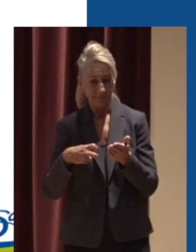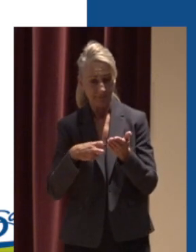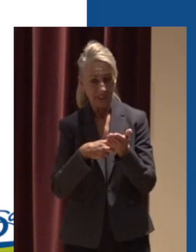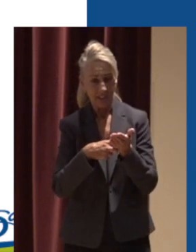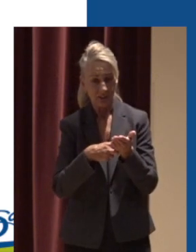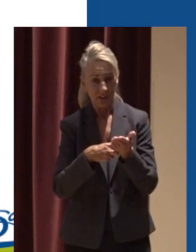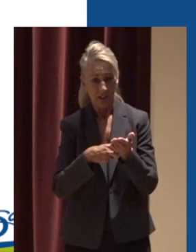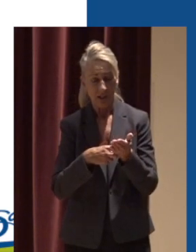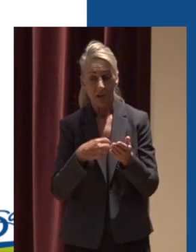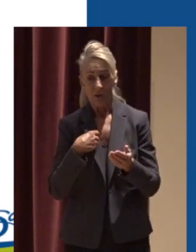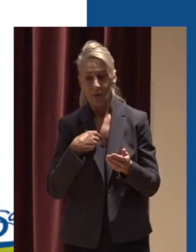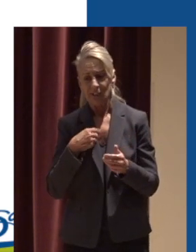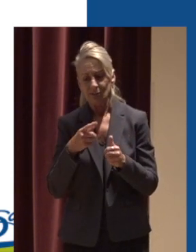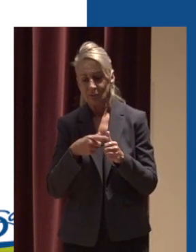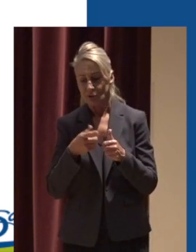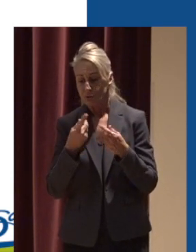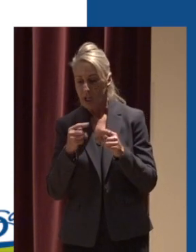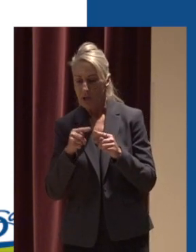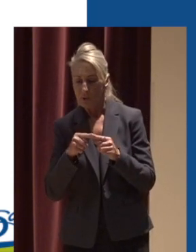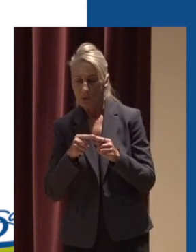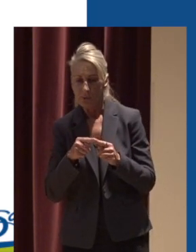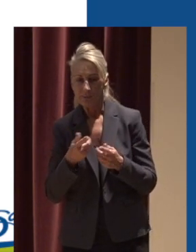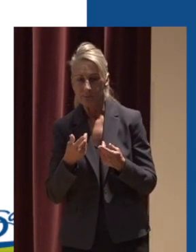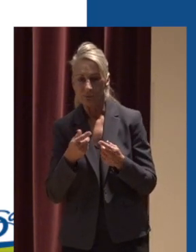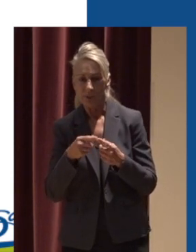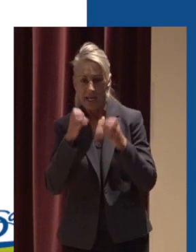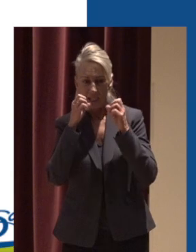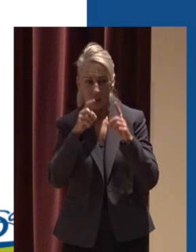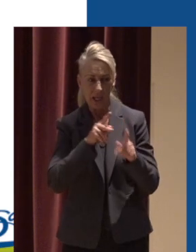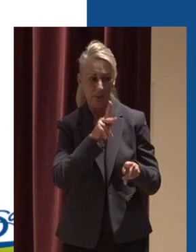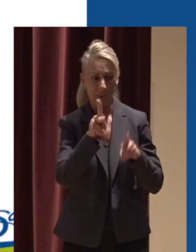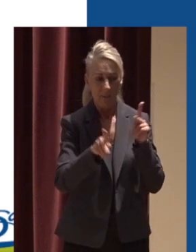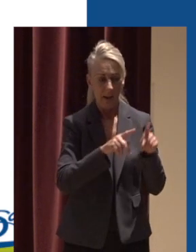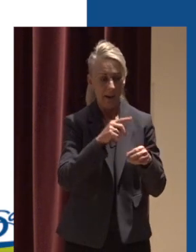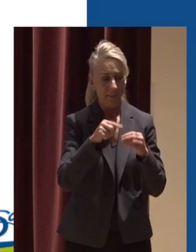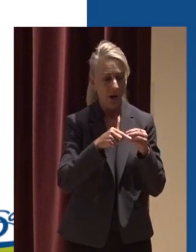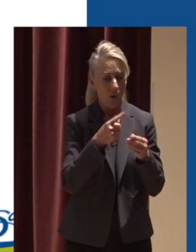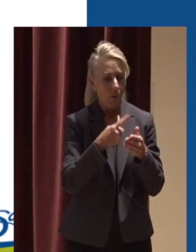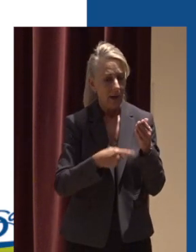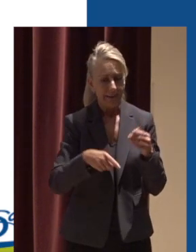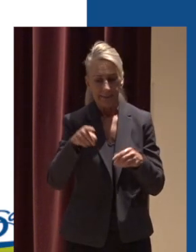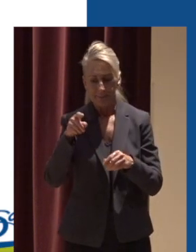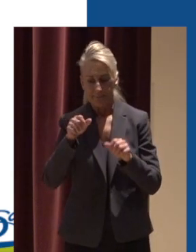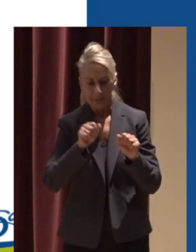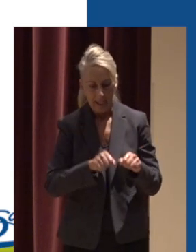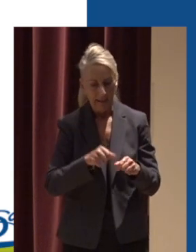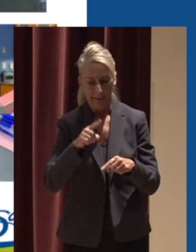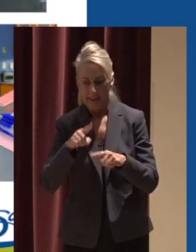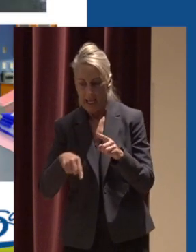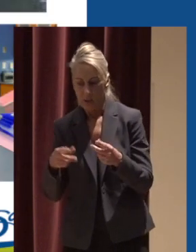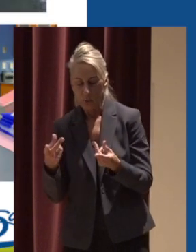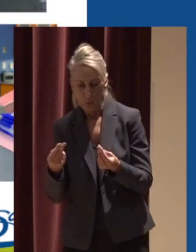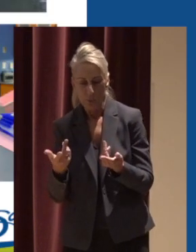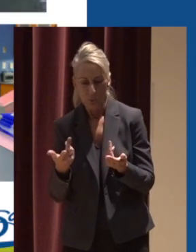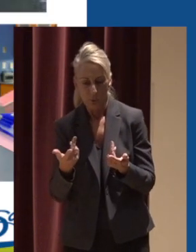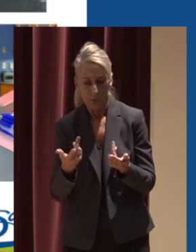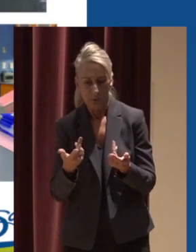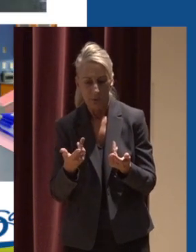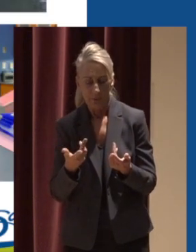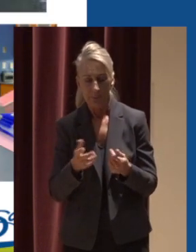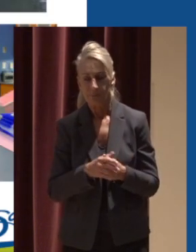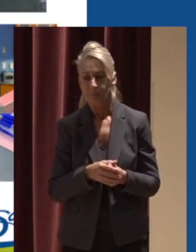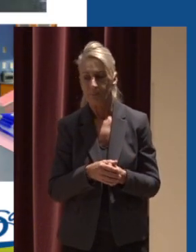first try to use this as an opportunity to educate the public about things that they can't do and try to give them ideas of things that they could do instead